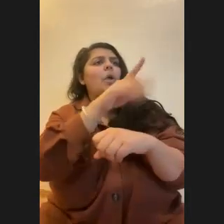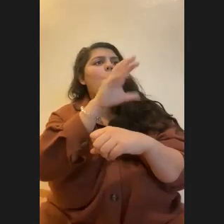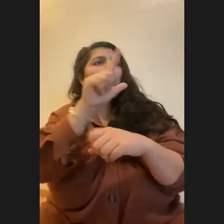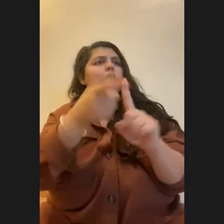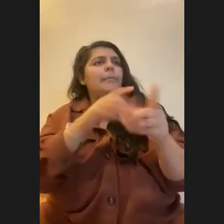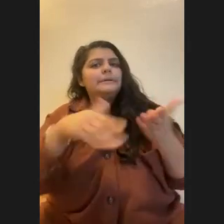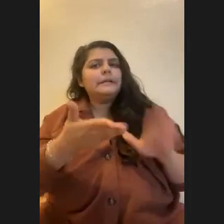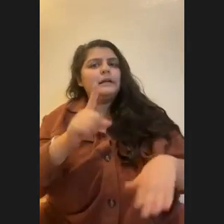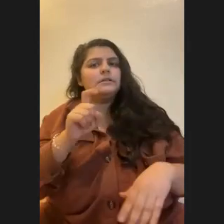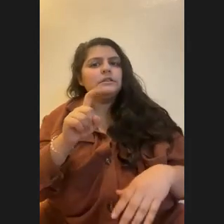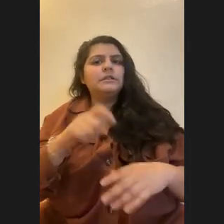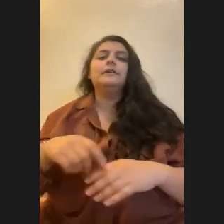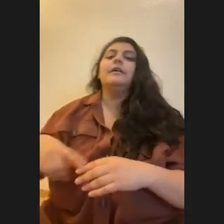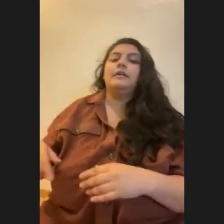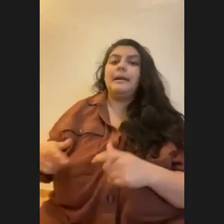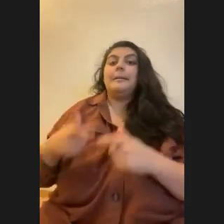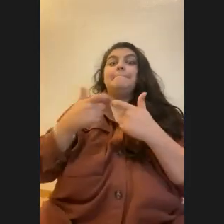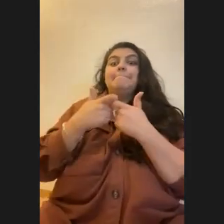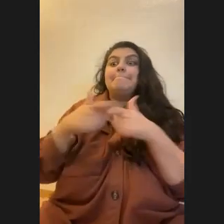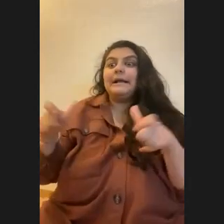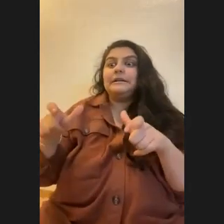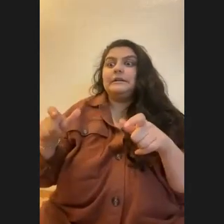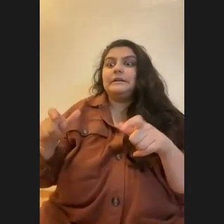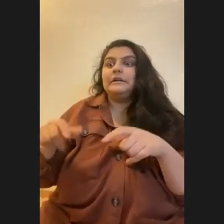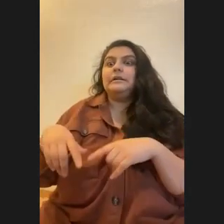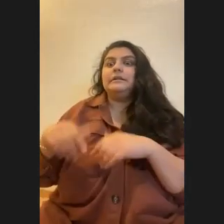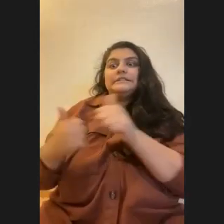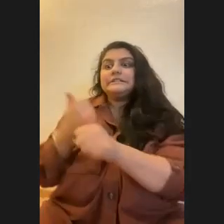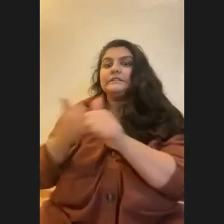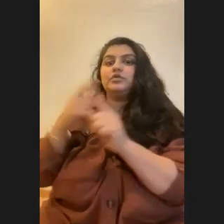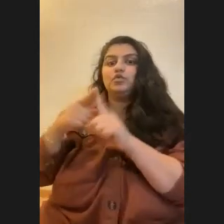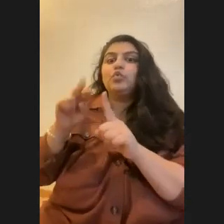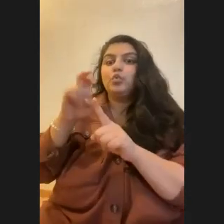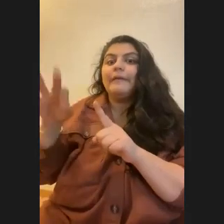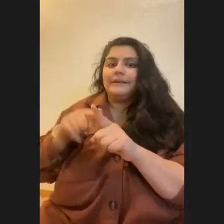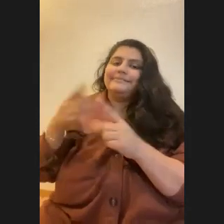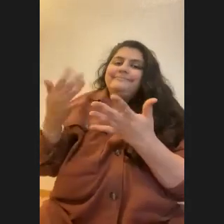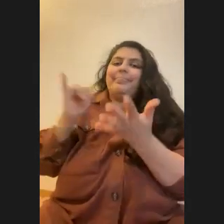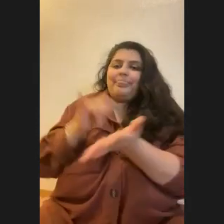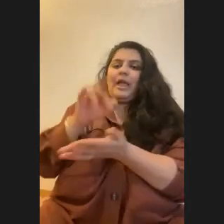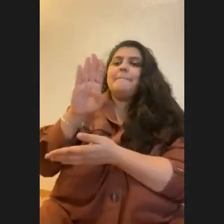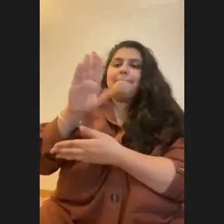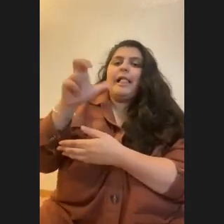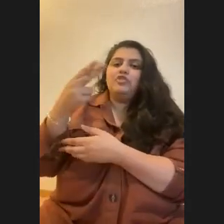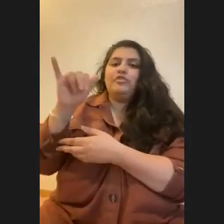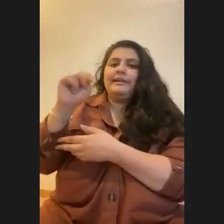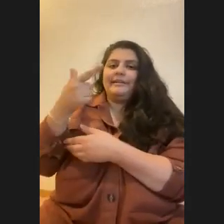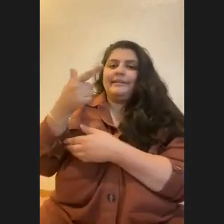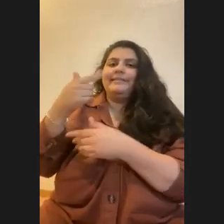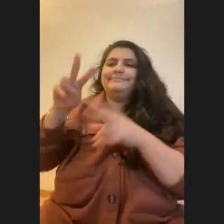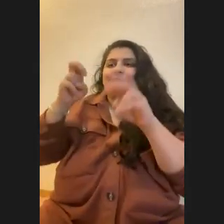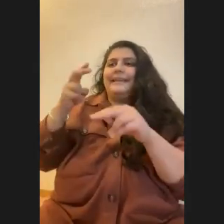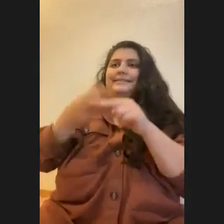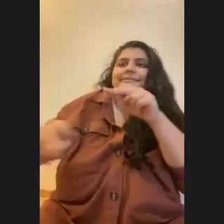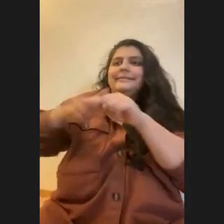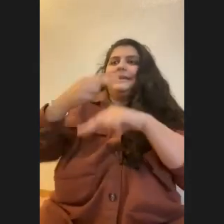Yeah, I mean, the biggest threat to coral reefs is at the end of the day, coral bleaching. It is that increased heat stress. So the